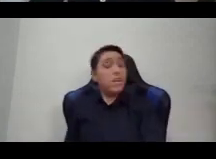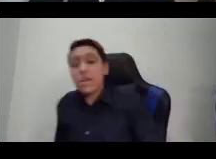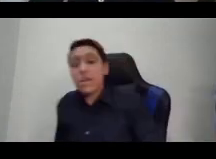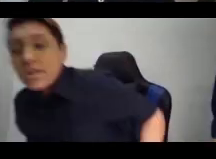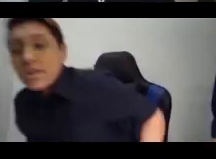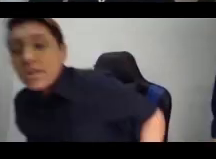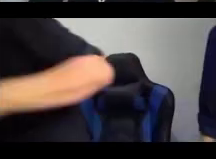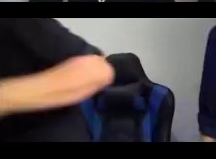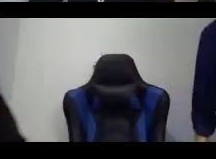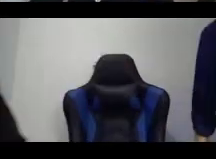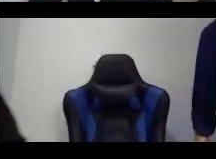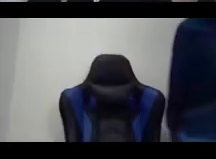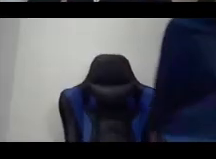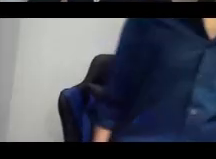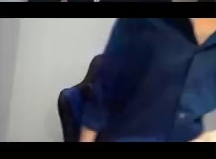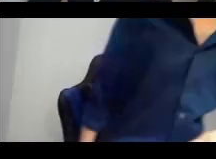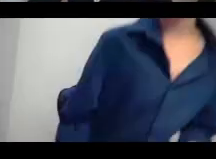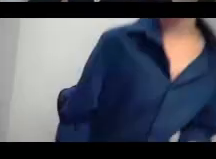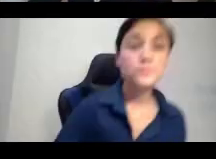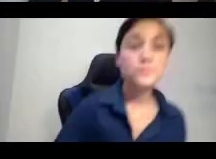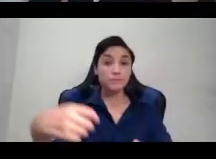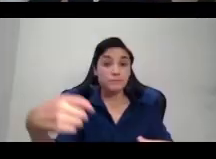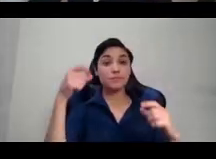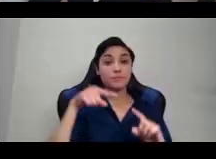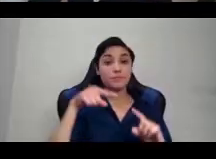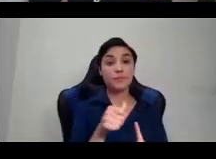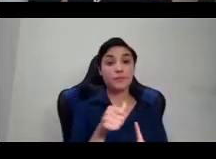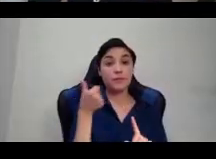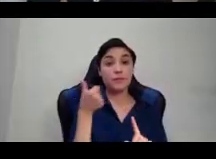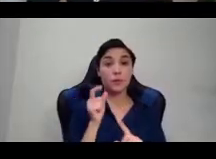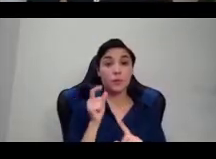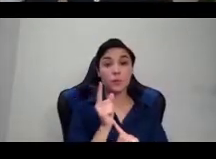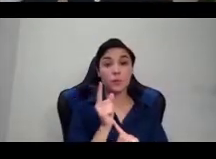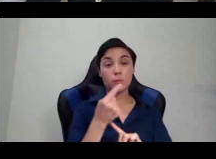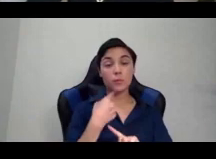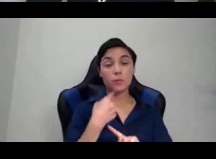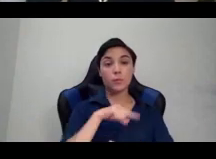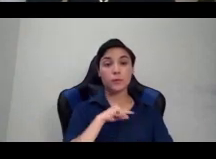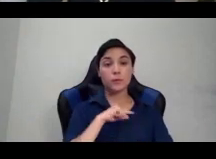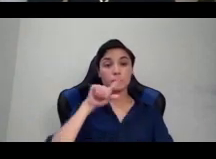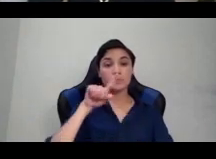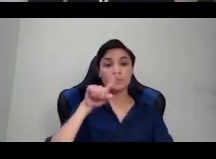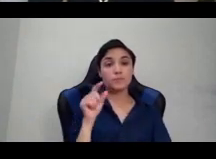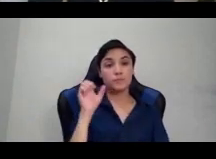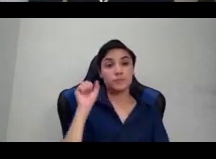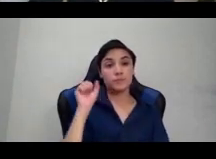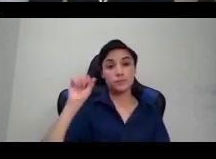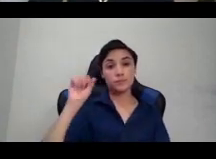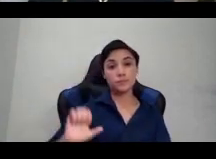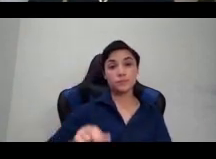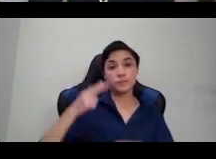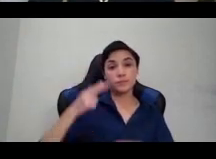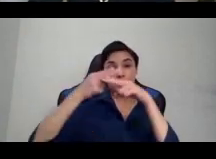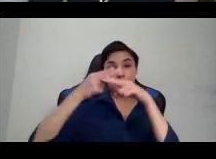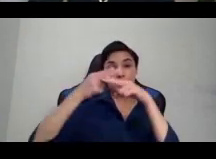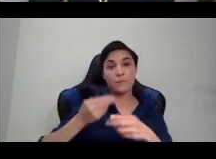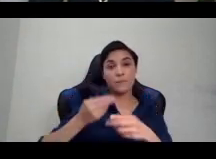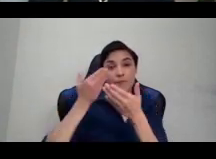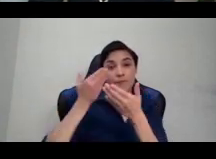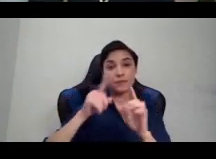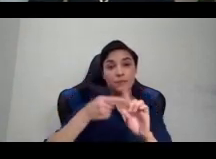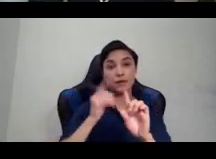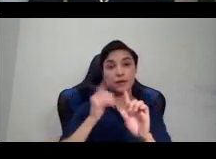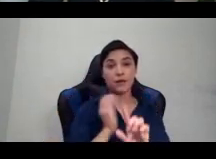name some of the facts about world history. I call this non-binary people are not new, an extended